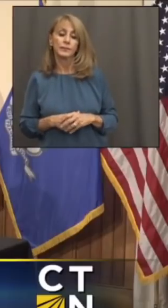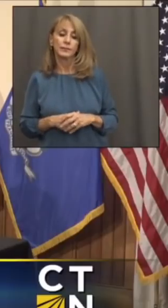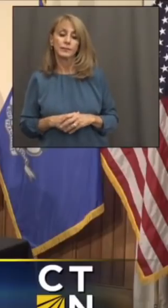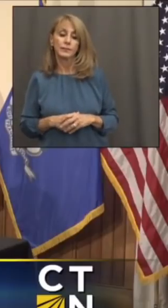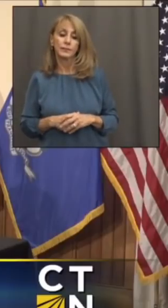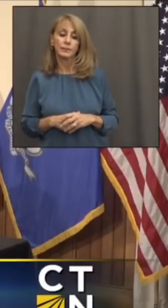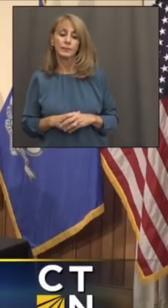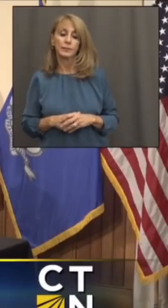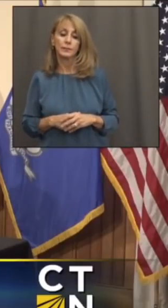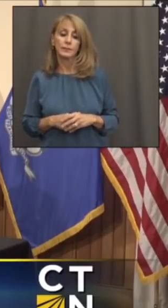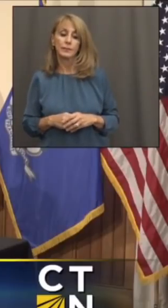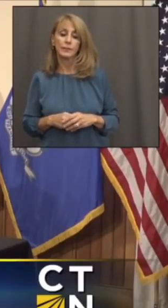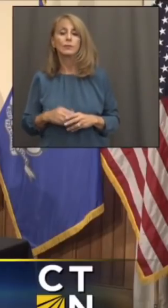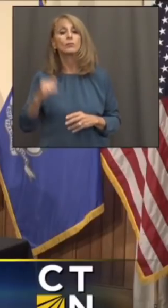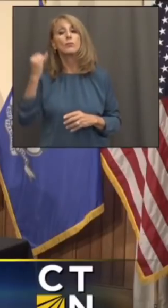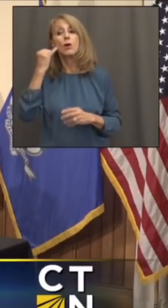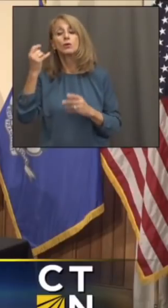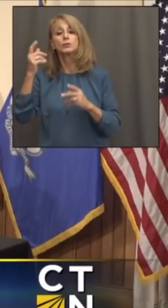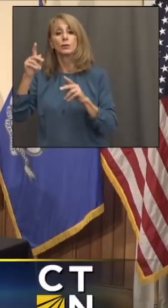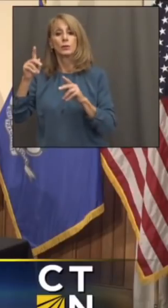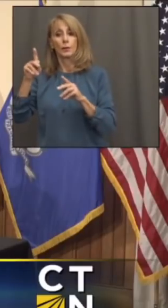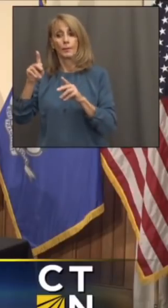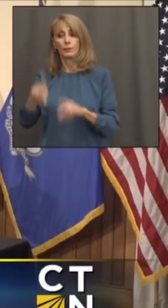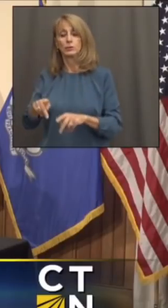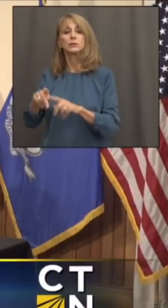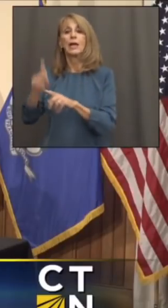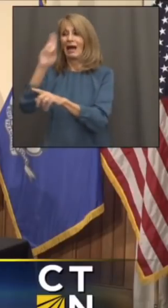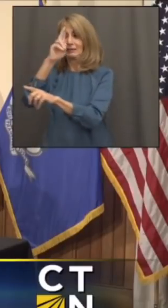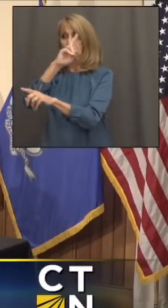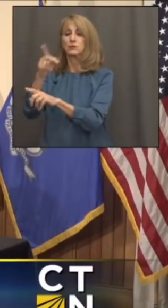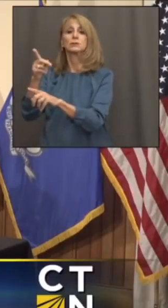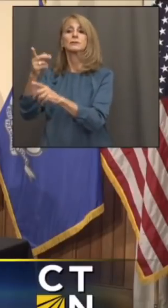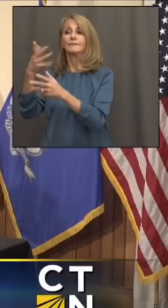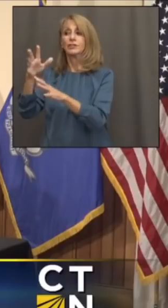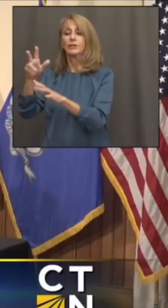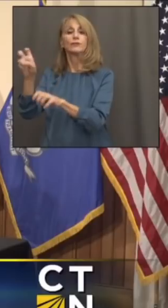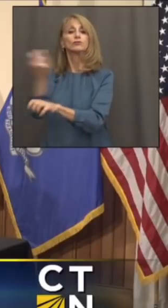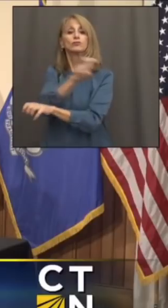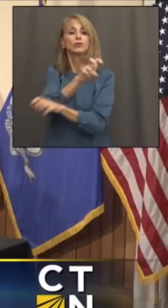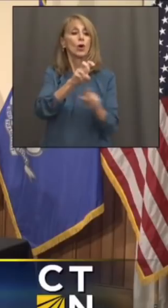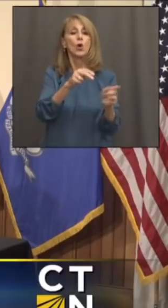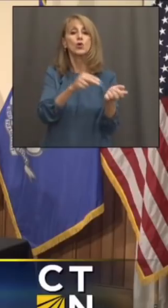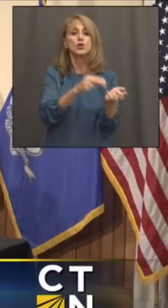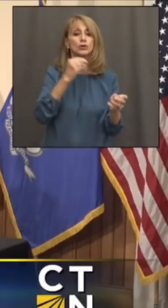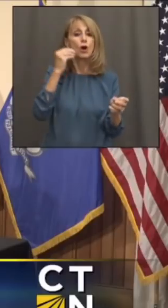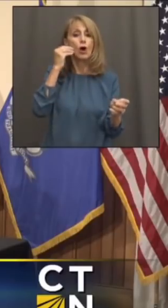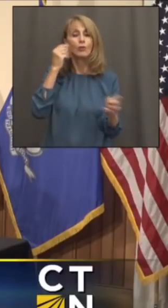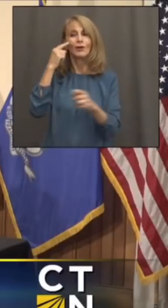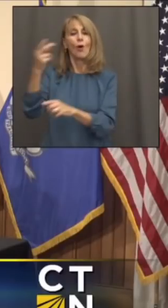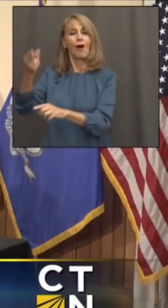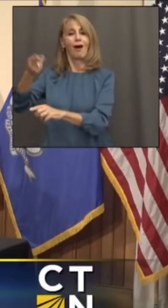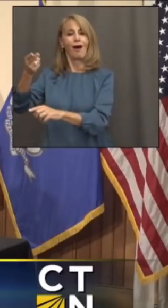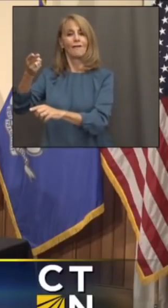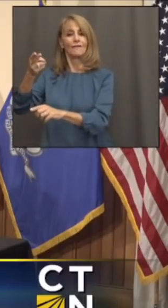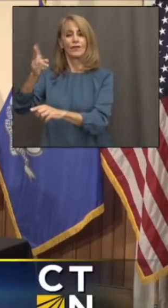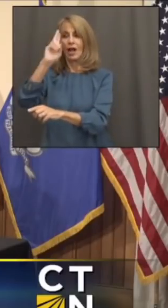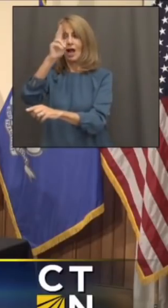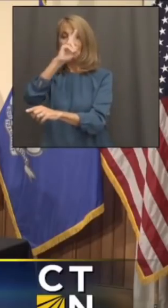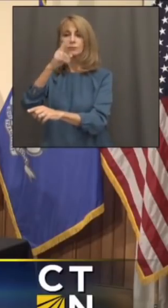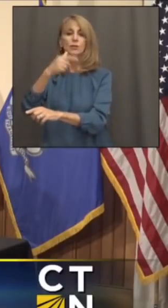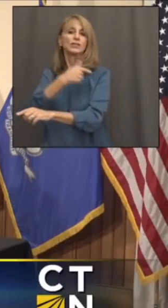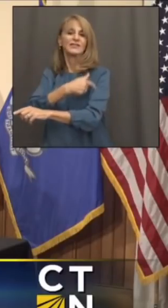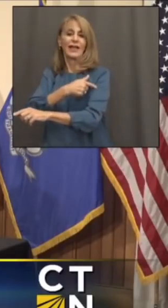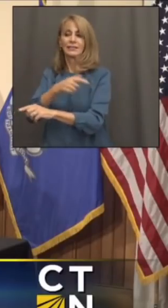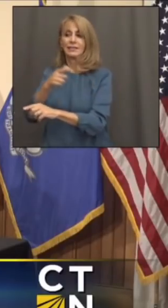people that are just, um, discharged from the hospital and sent to nursing homes. Um, I know, for example, Hartford Hospital is vax, is vaccinating